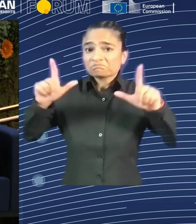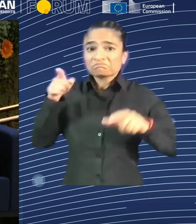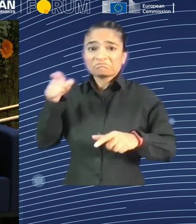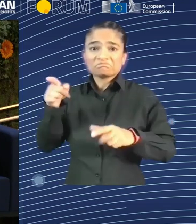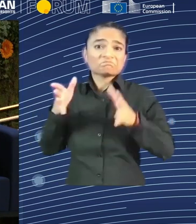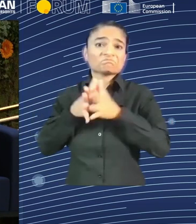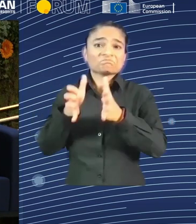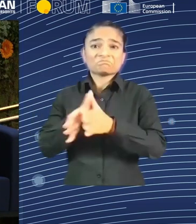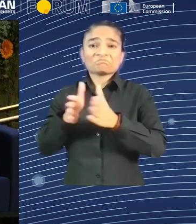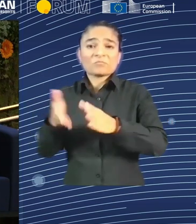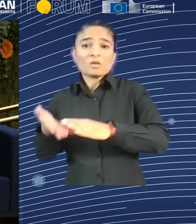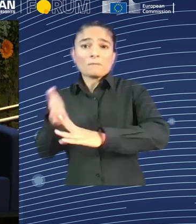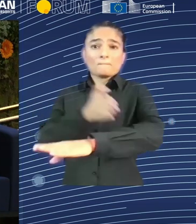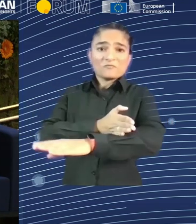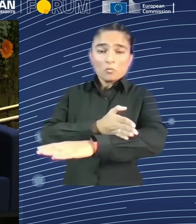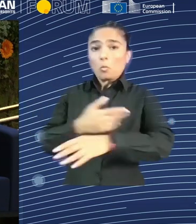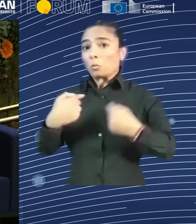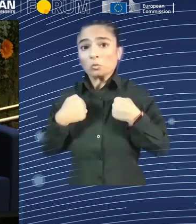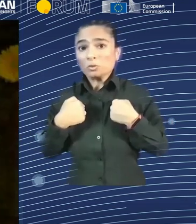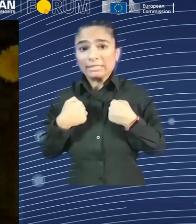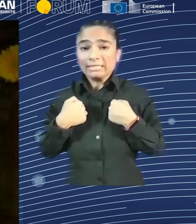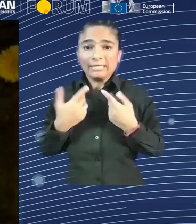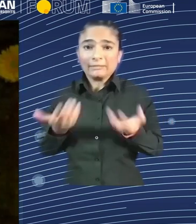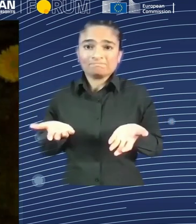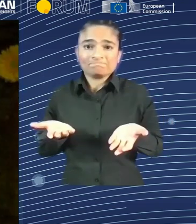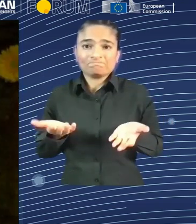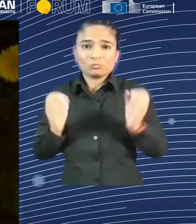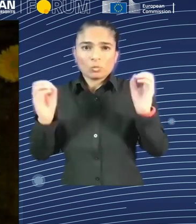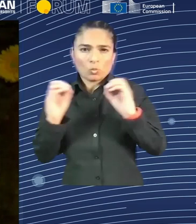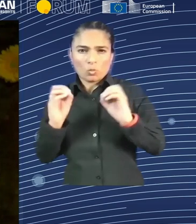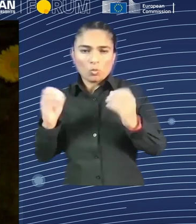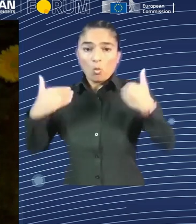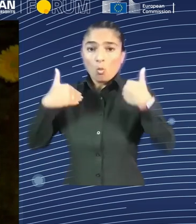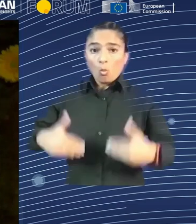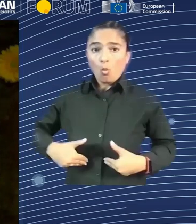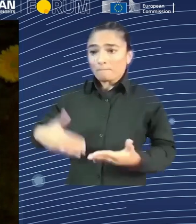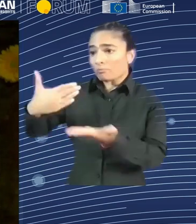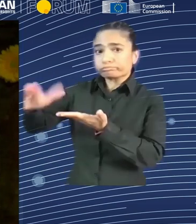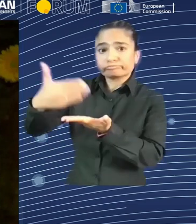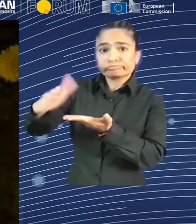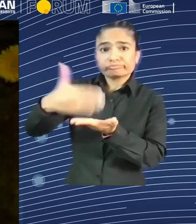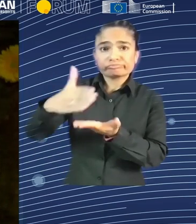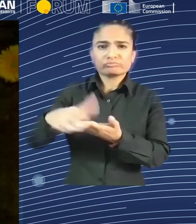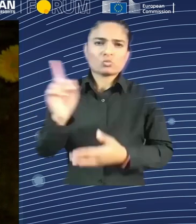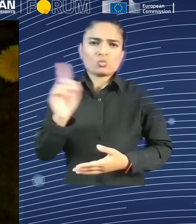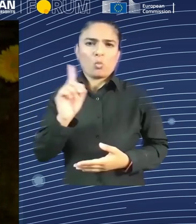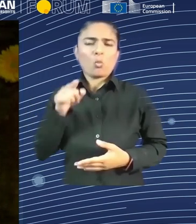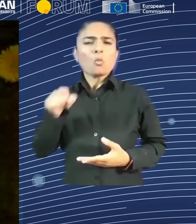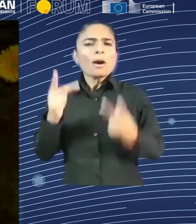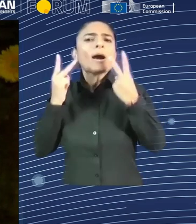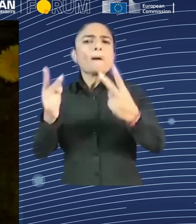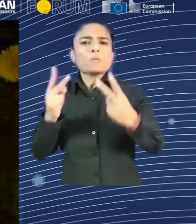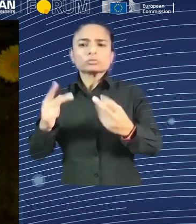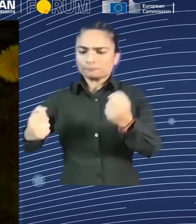tool, an important tool, but to supervise and control with our employees of